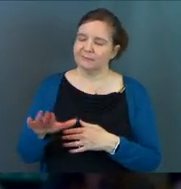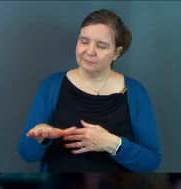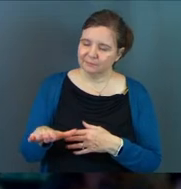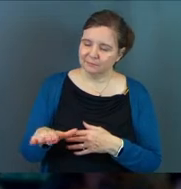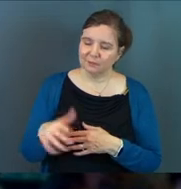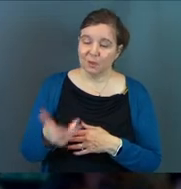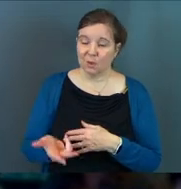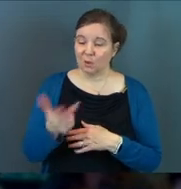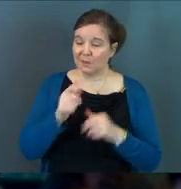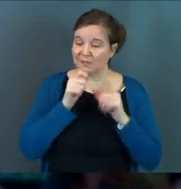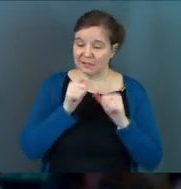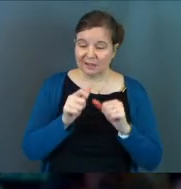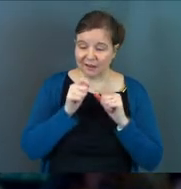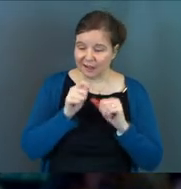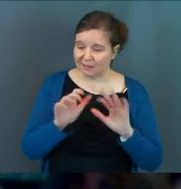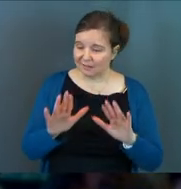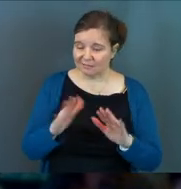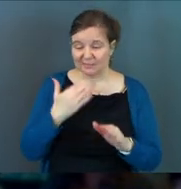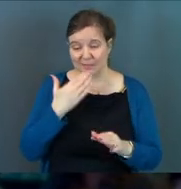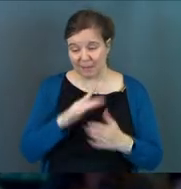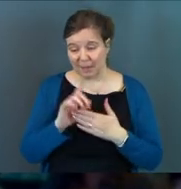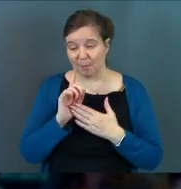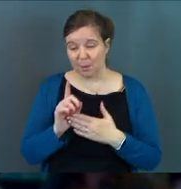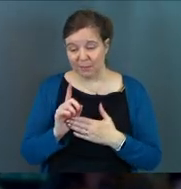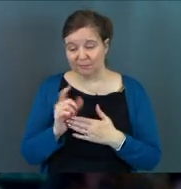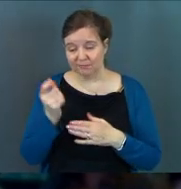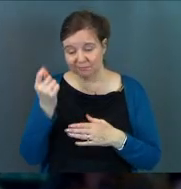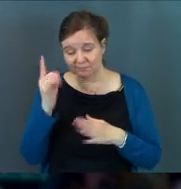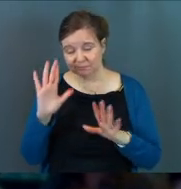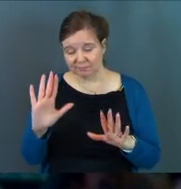what? Those three denials, dude, that was a bad moment.